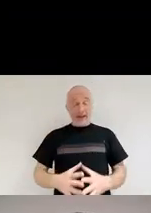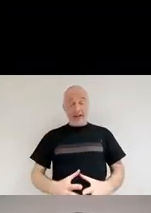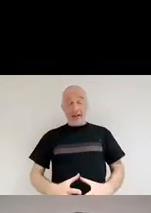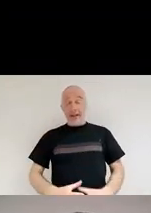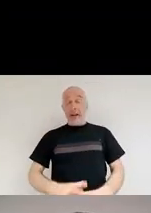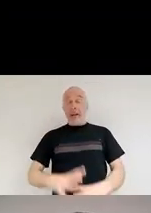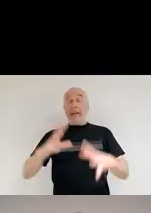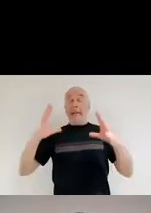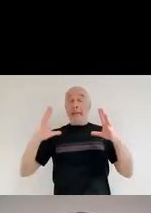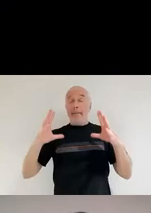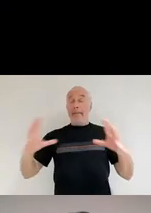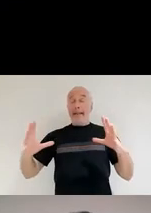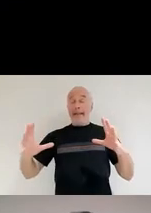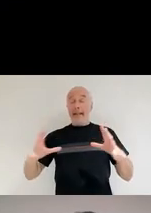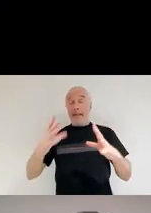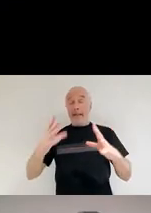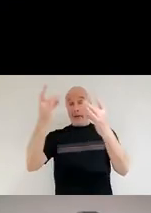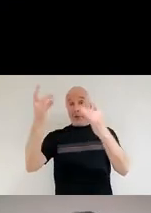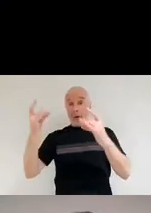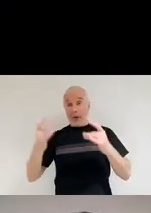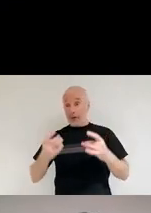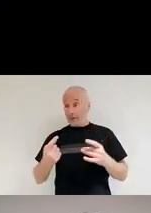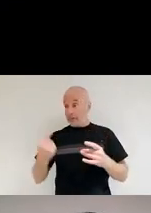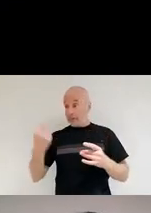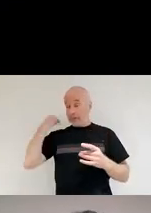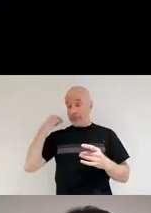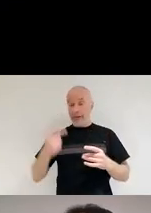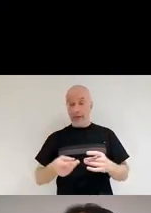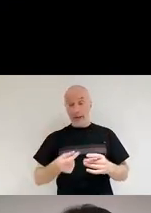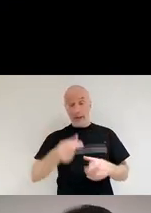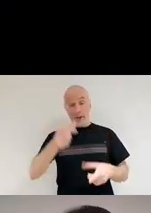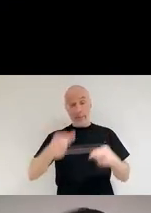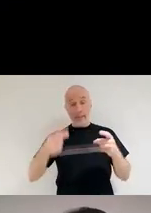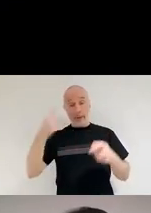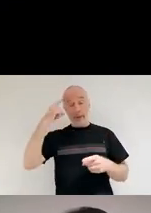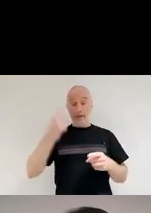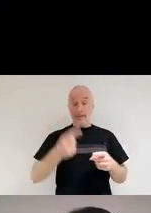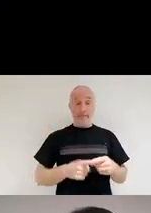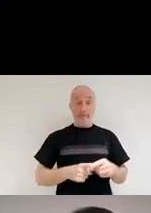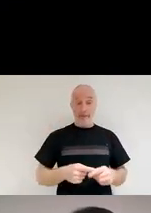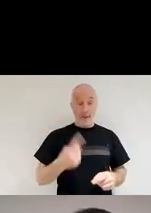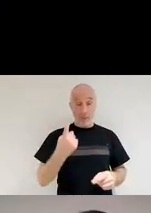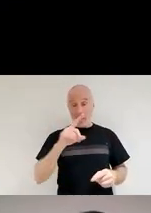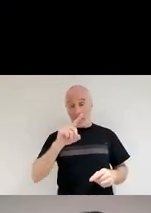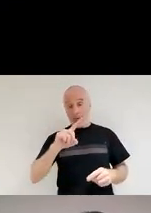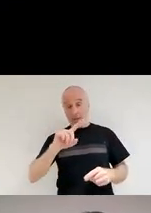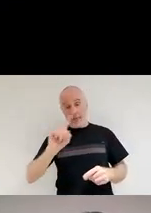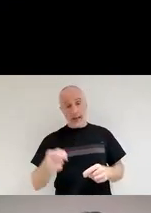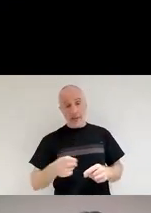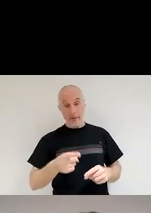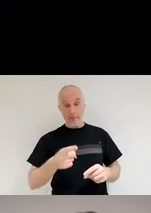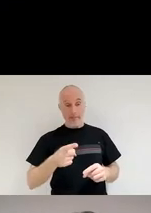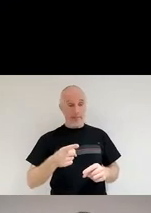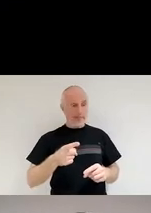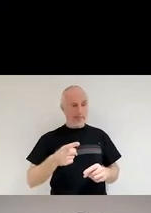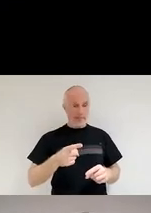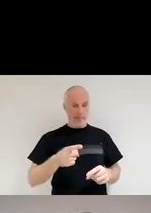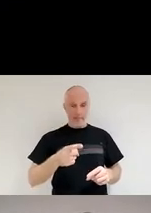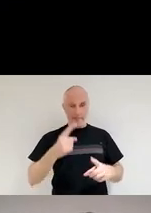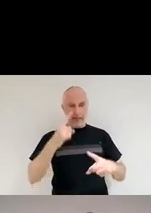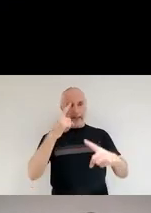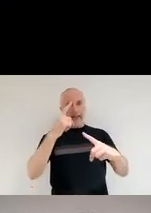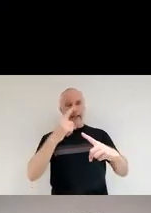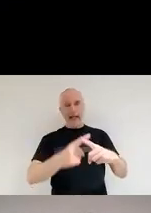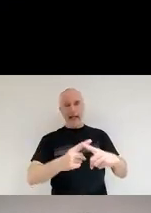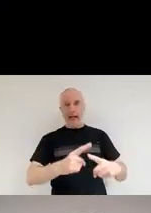see on average today. So some people say we had stars that were even a thousand times the mass of the sun. So overall, it